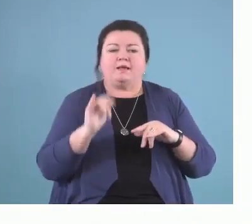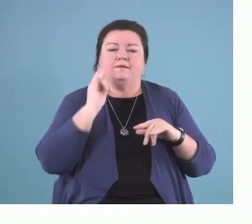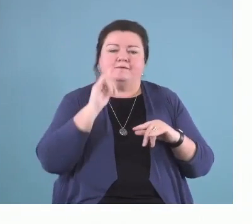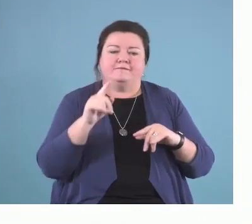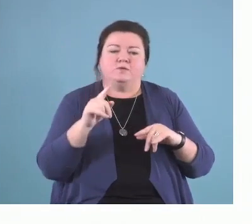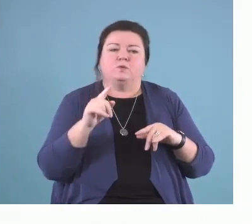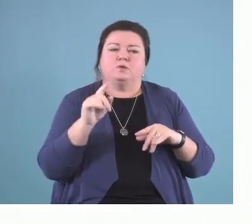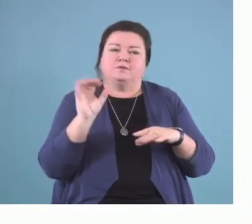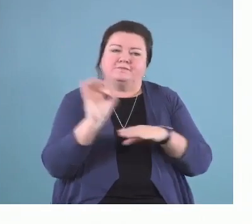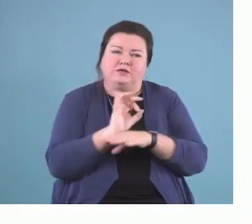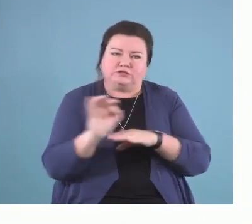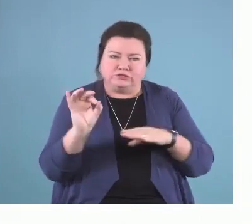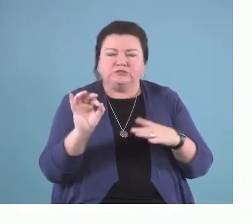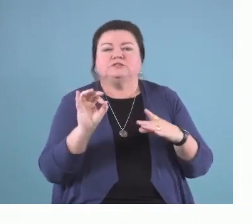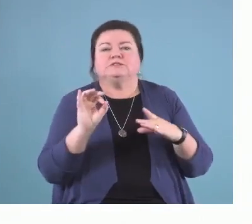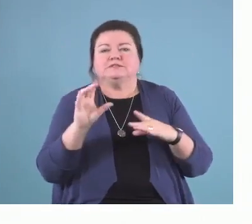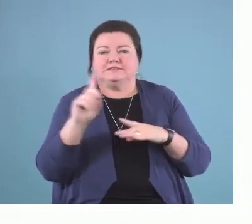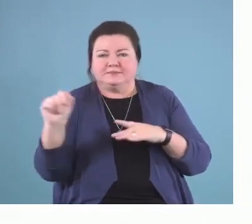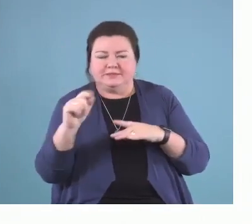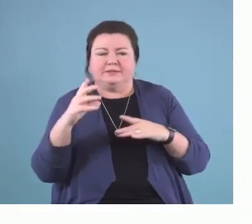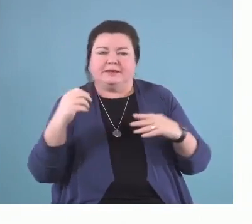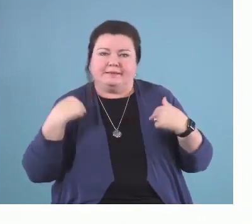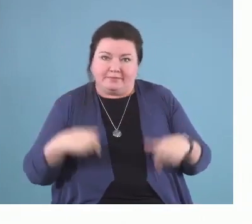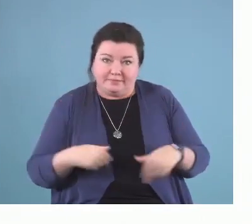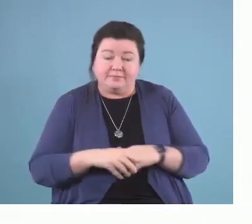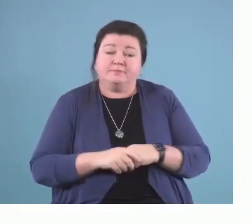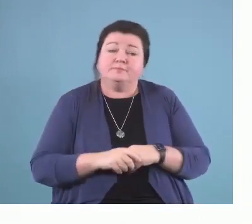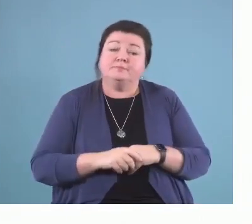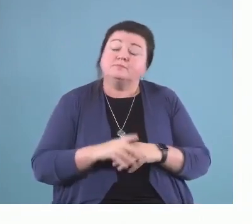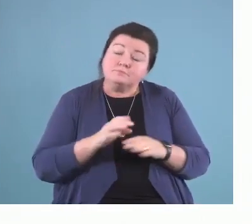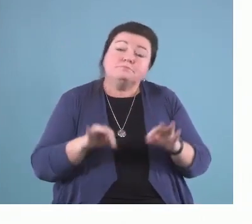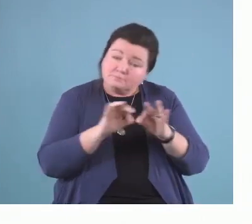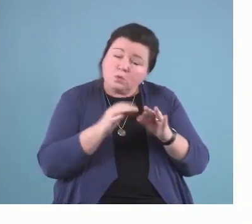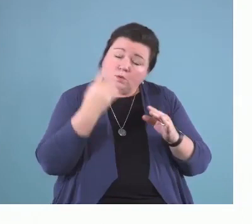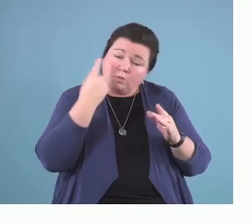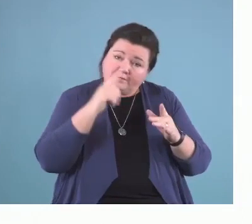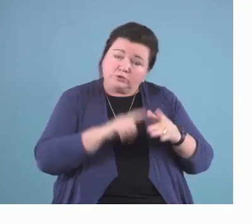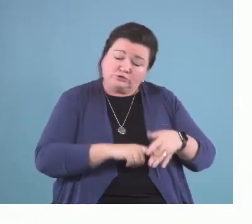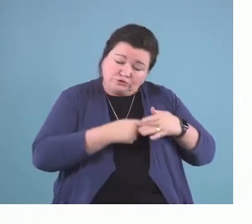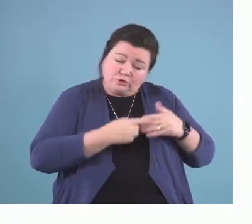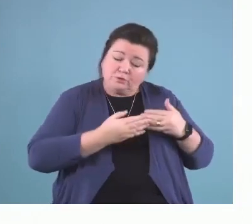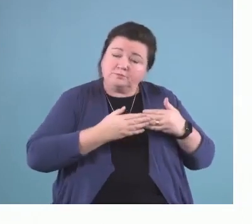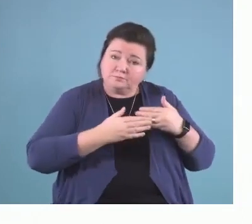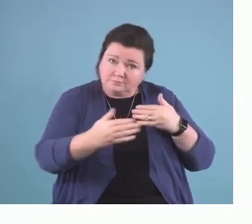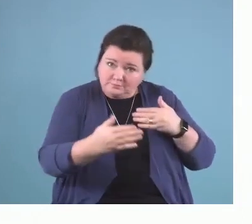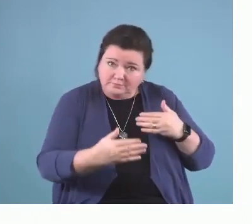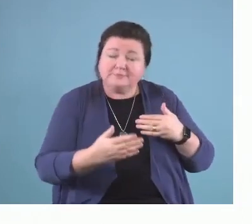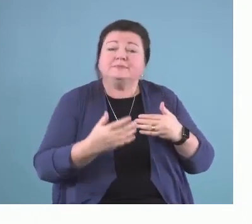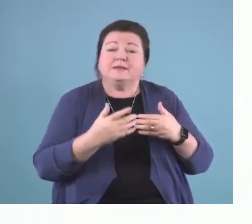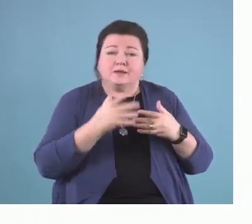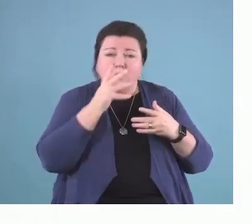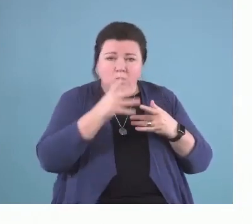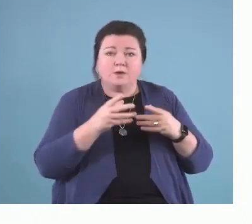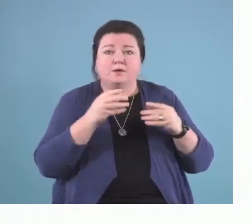functioning disability and health. And I think that's an important place to start our conversation today before I move into other